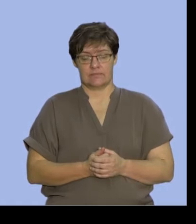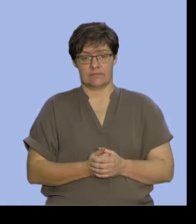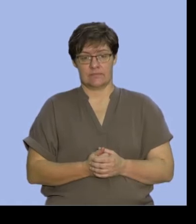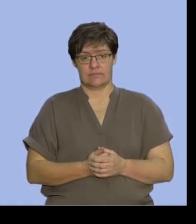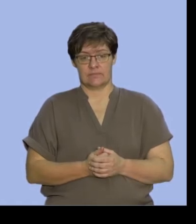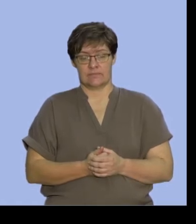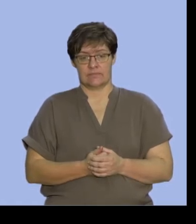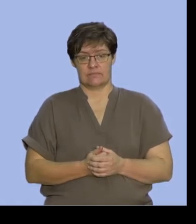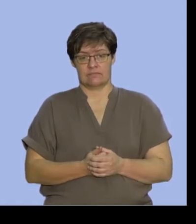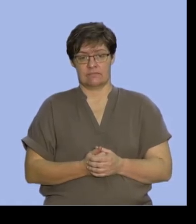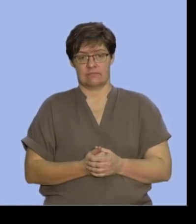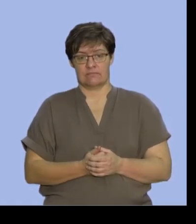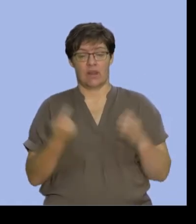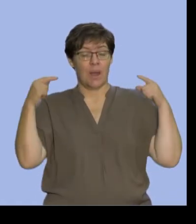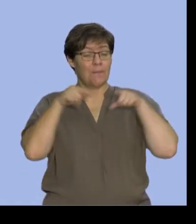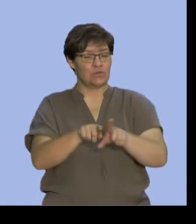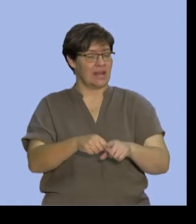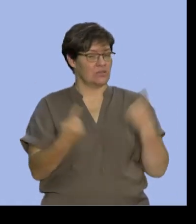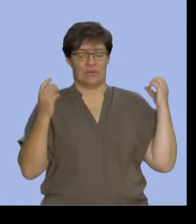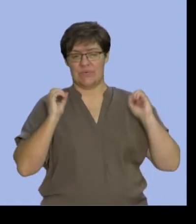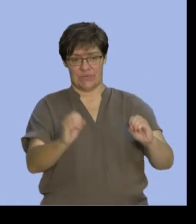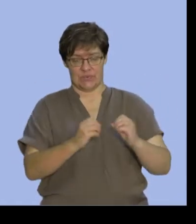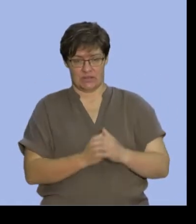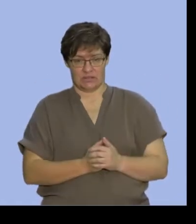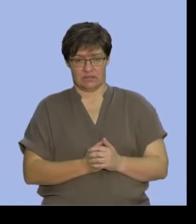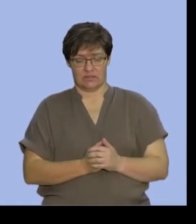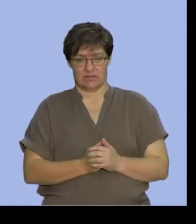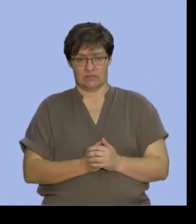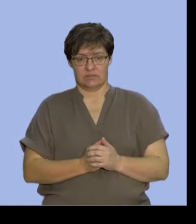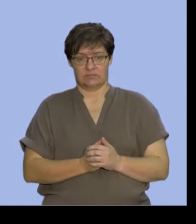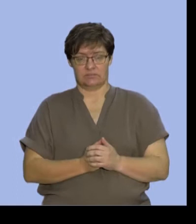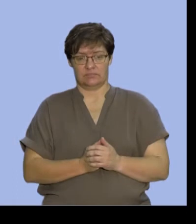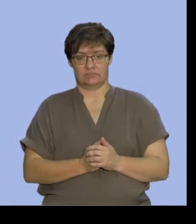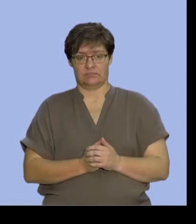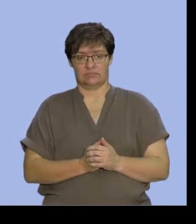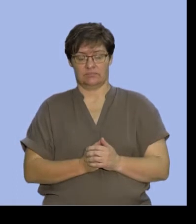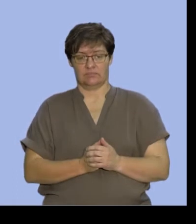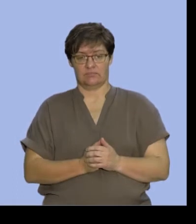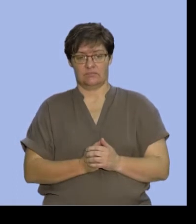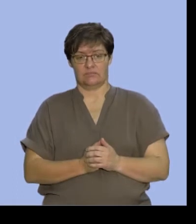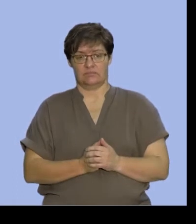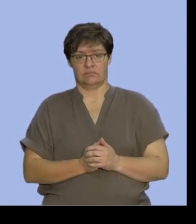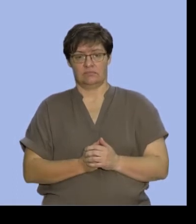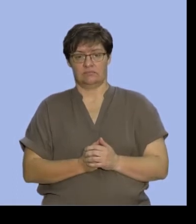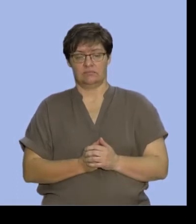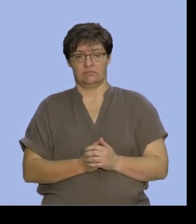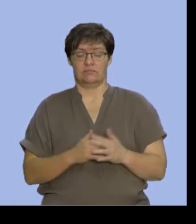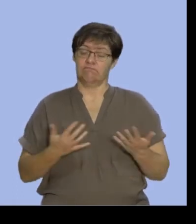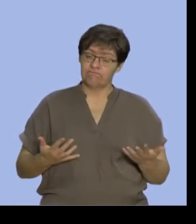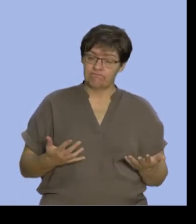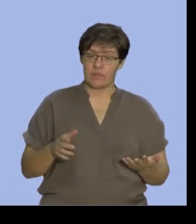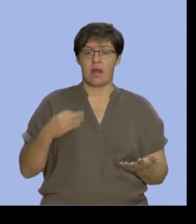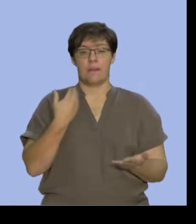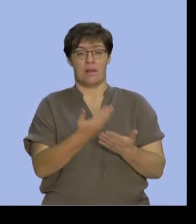They are not mutually exclusive. And, again, if we are going to apply the